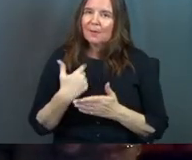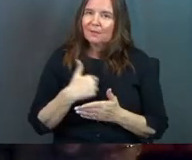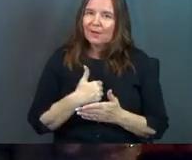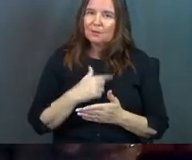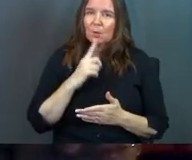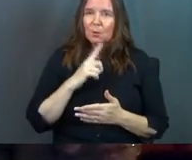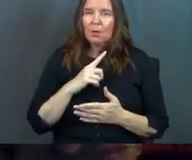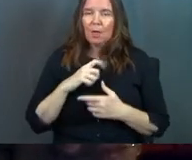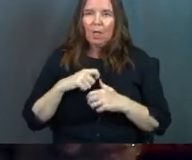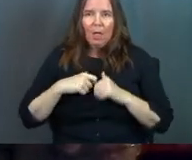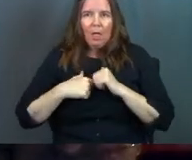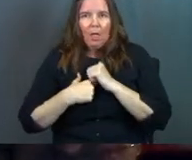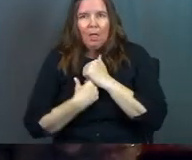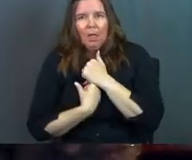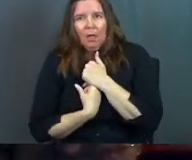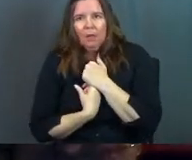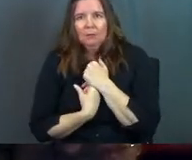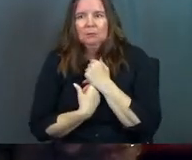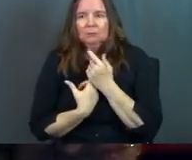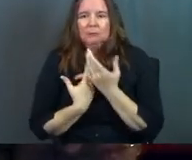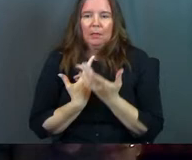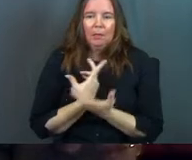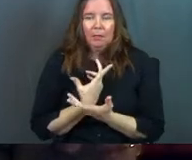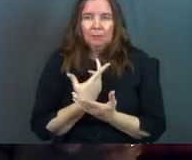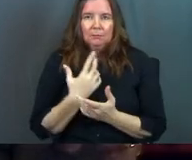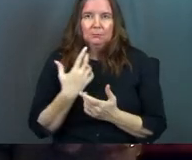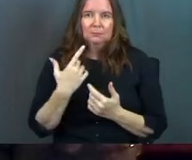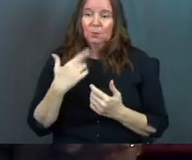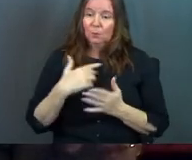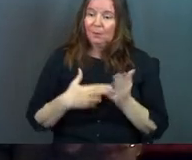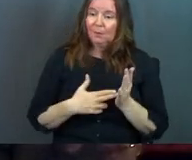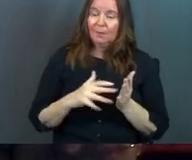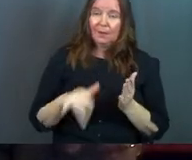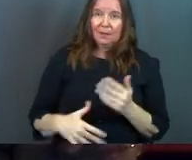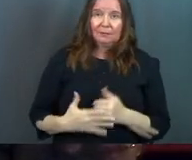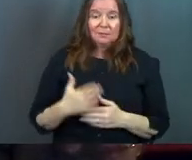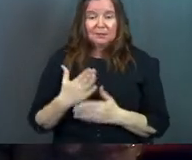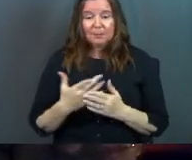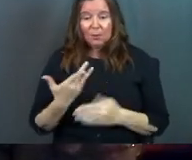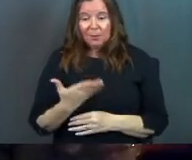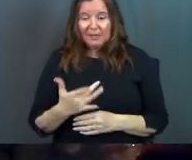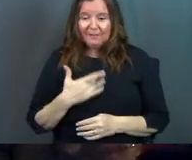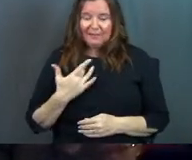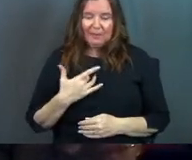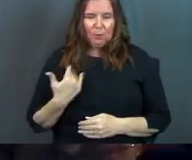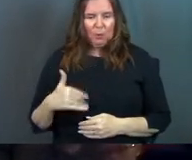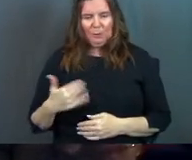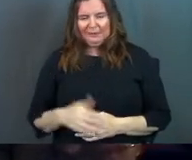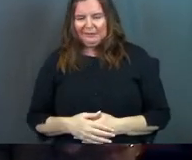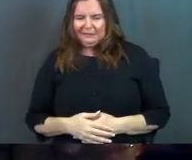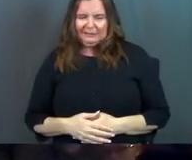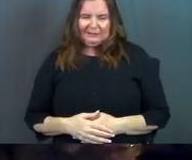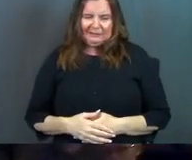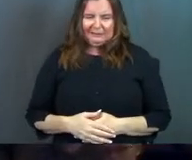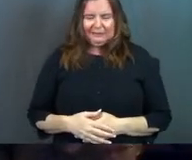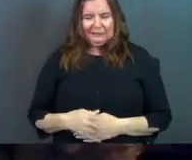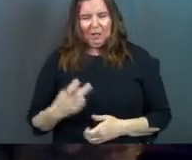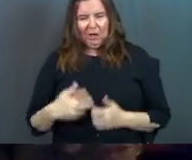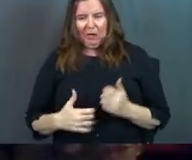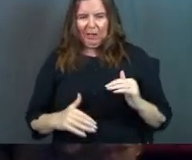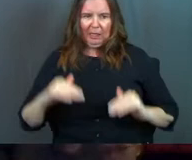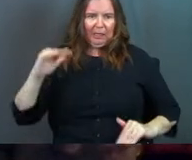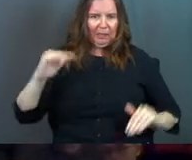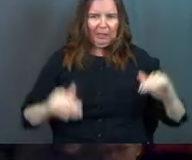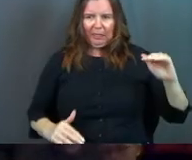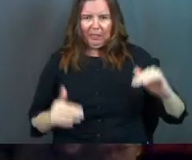us, we're all tied up in knots on that list. We can be honest about that. Some of those things feel like they're, they're out of bounds for you